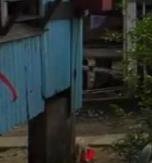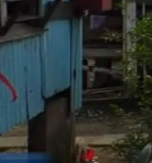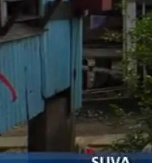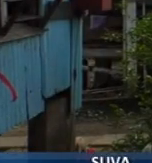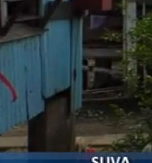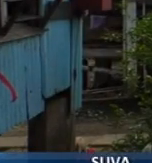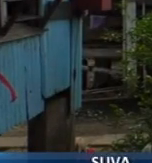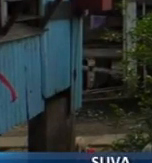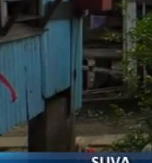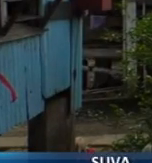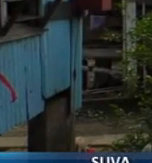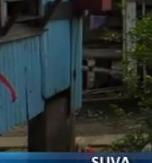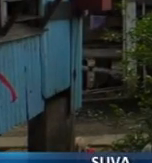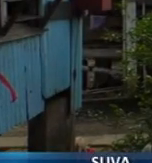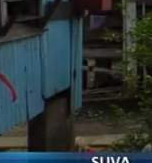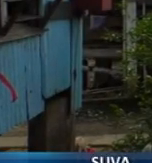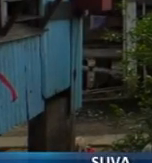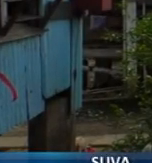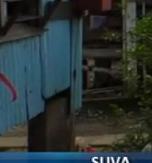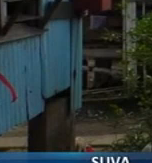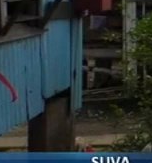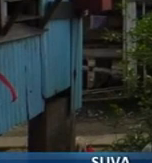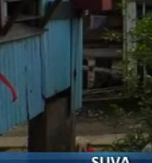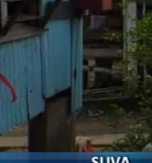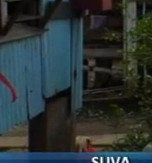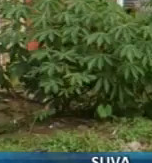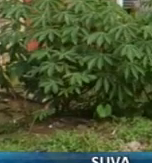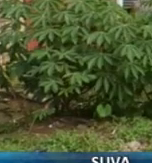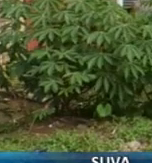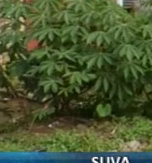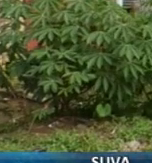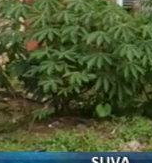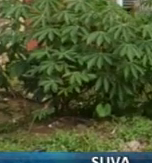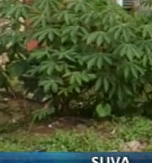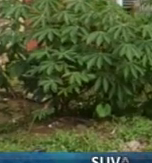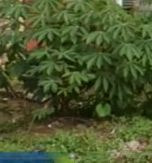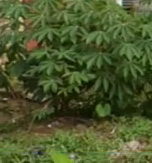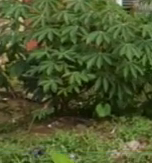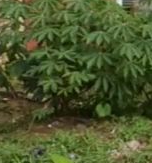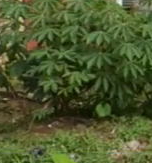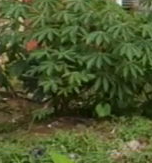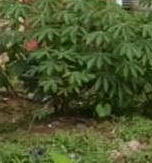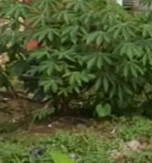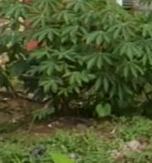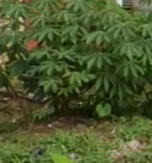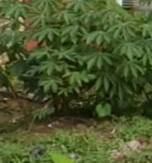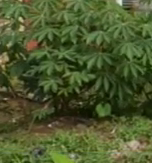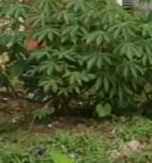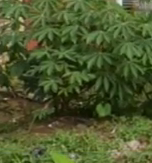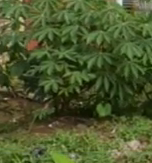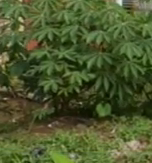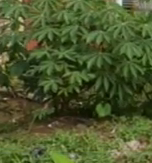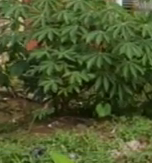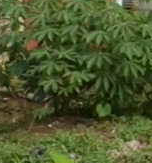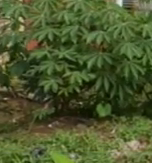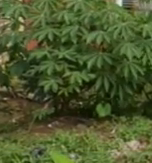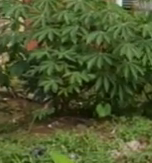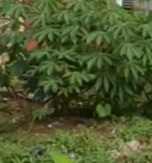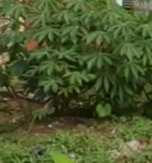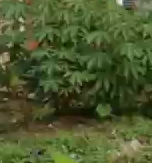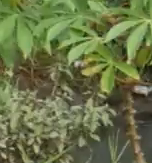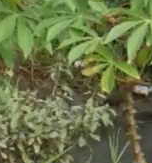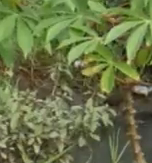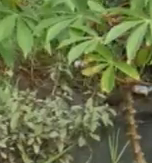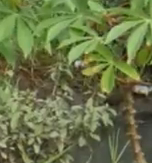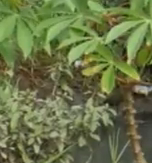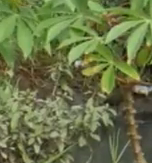Isoa Wakarewa says in their pilot project, they've identified 12 informal settlements within the Suba Nosori Corridor where they